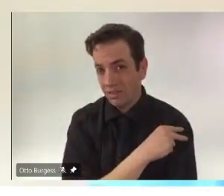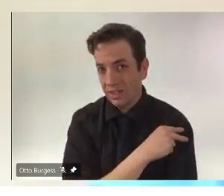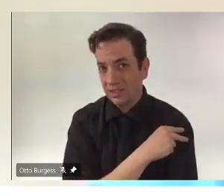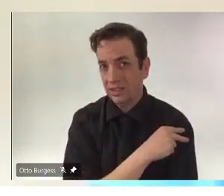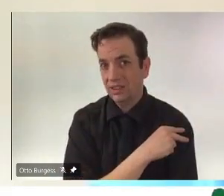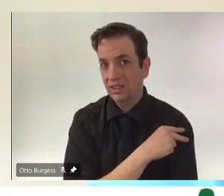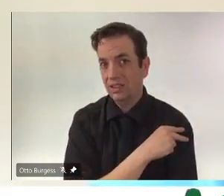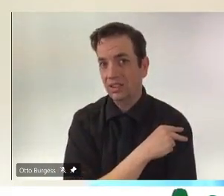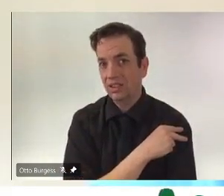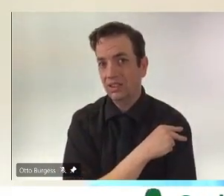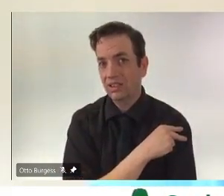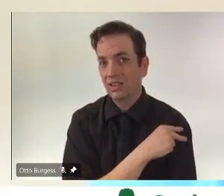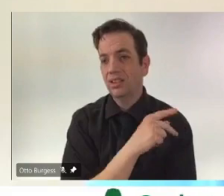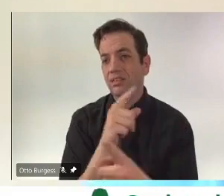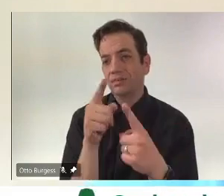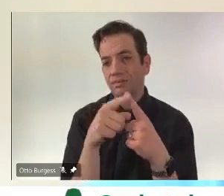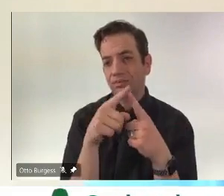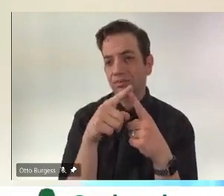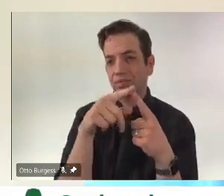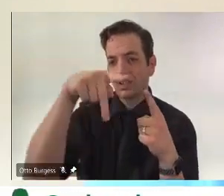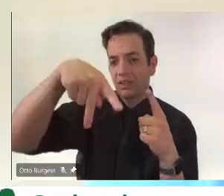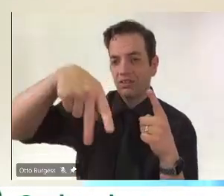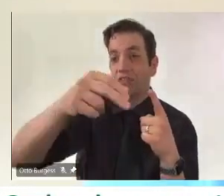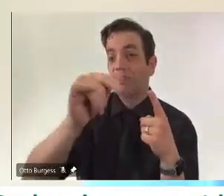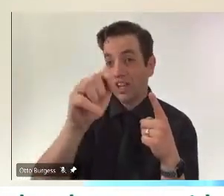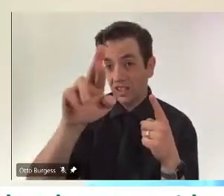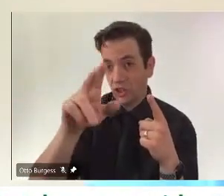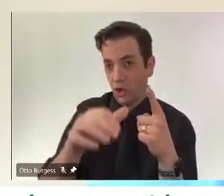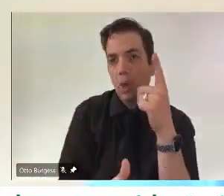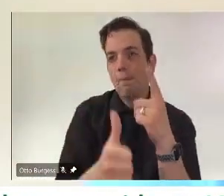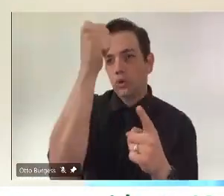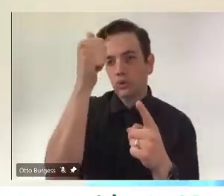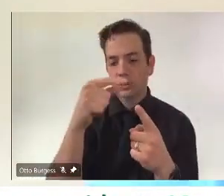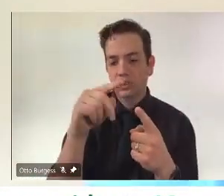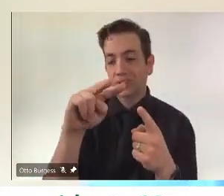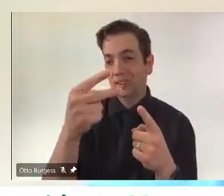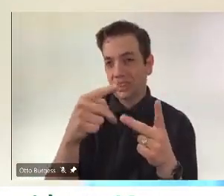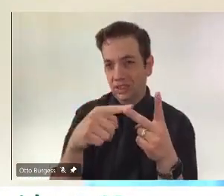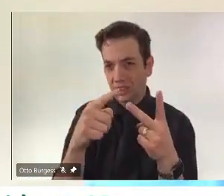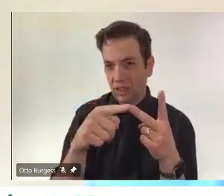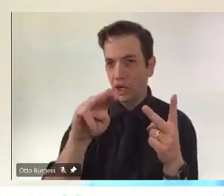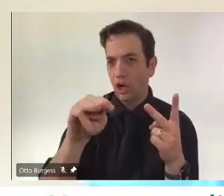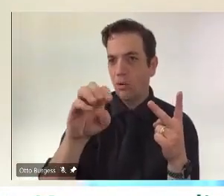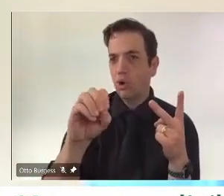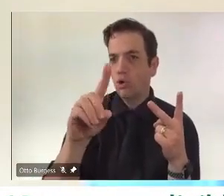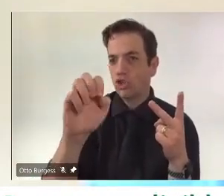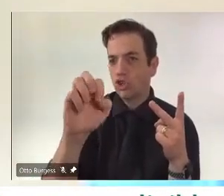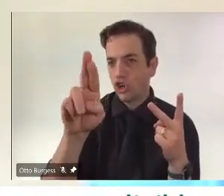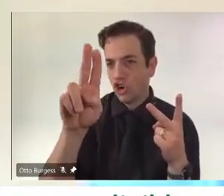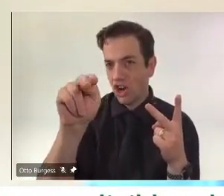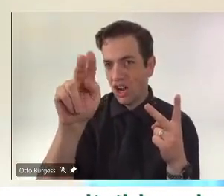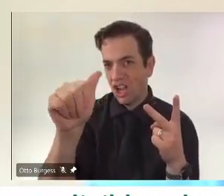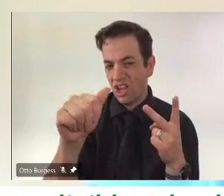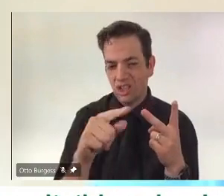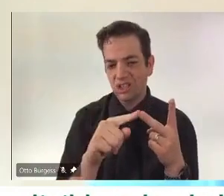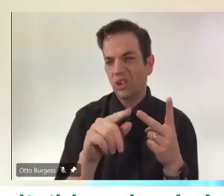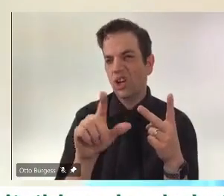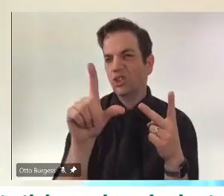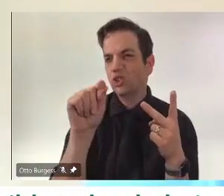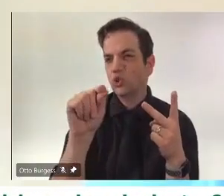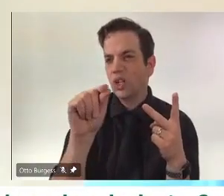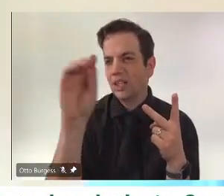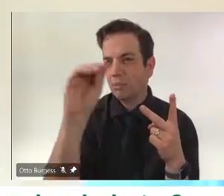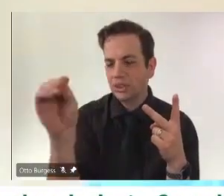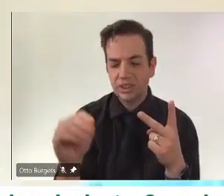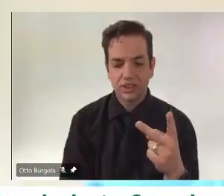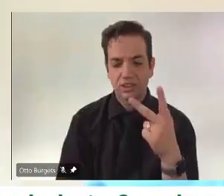Pfizer. Second highest number has been Moderna around 20 percent and AstraZeneca around 14 percent. So 73,000.